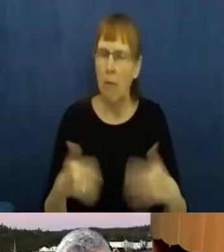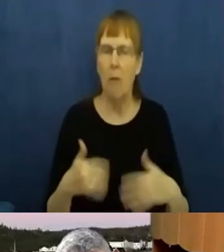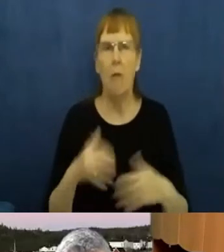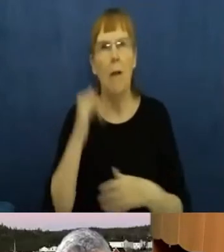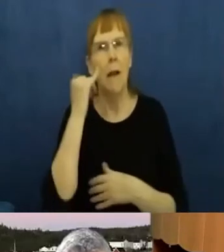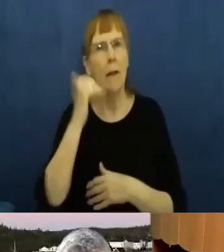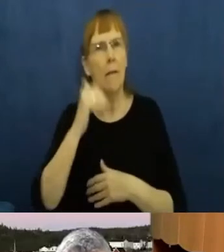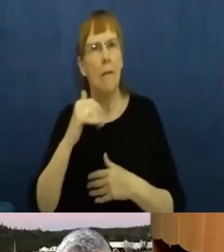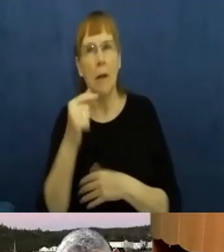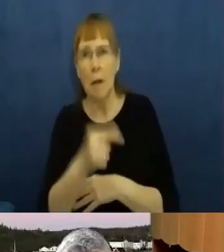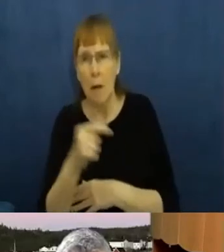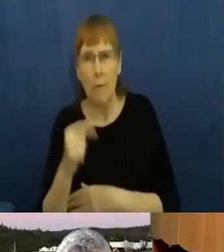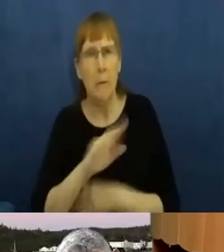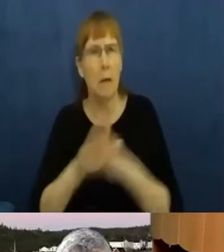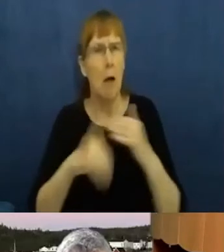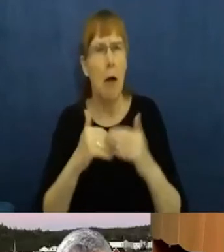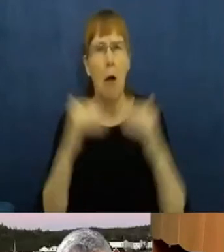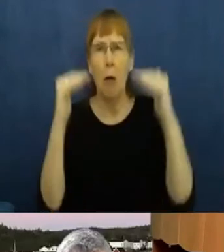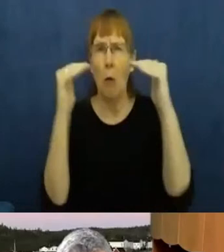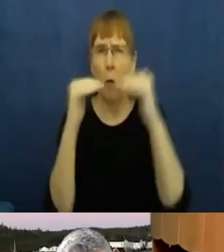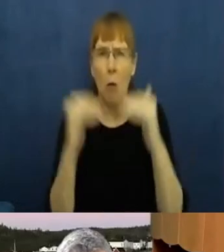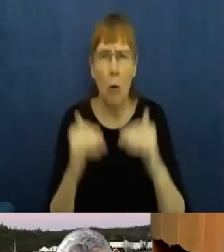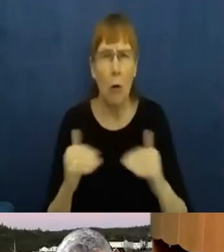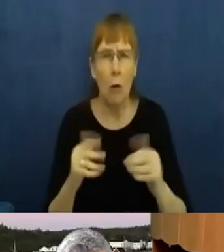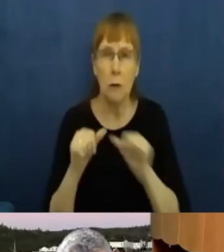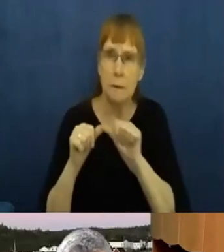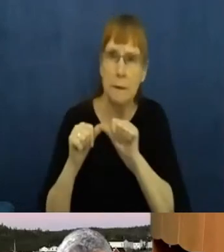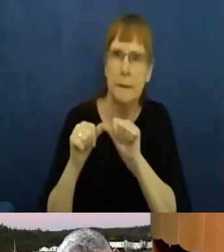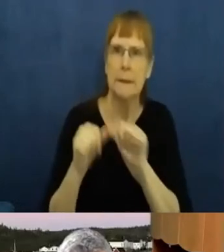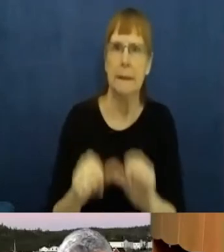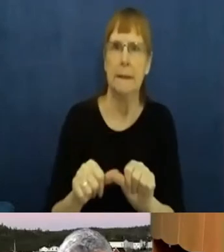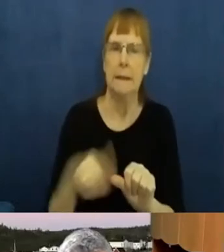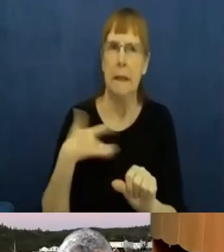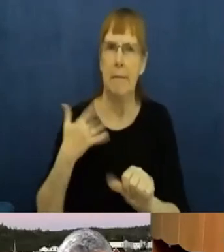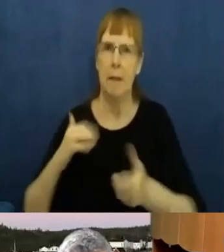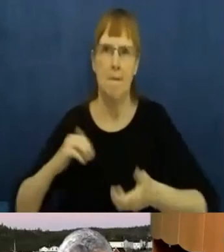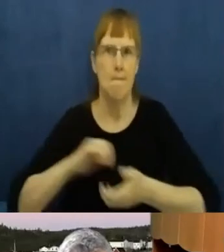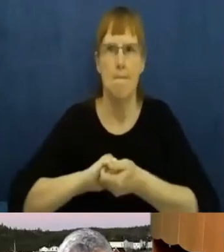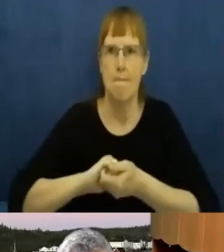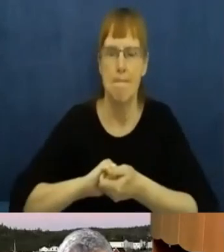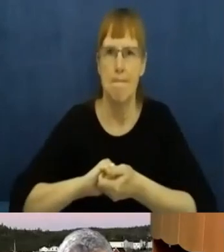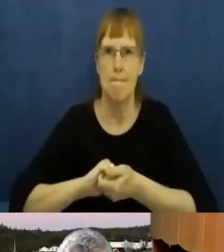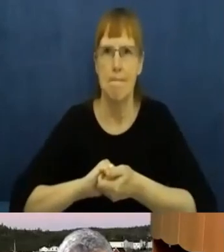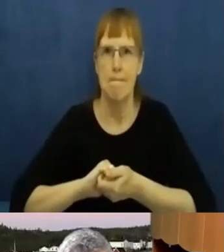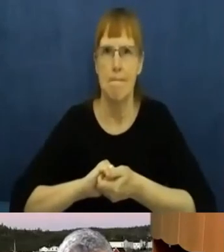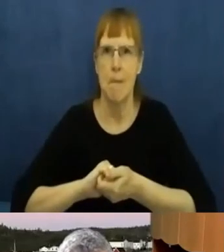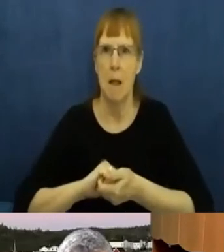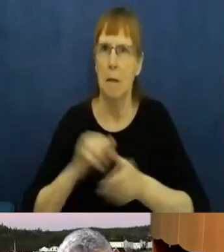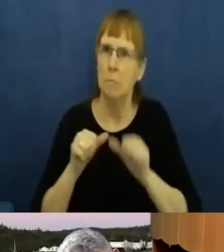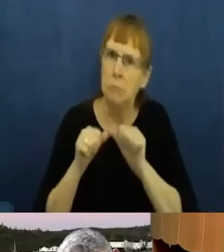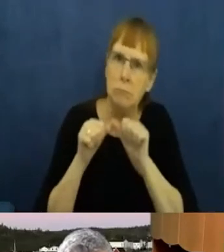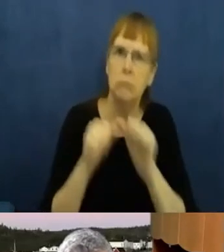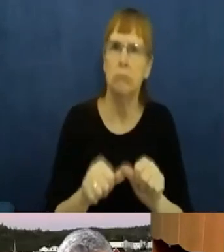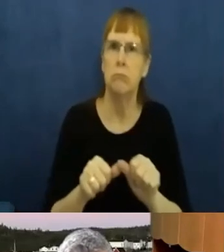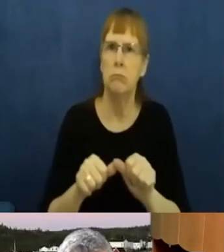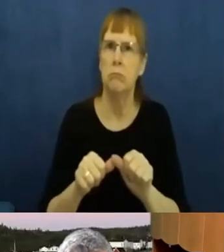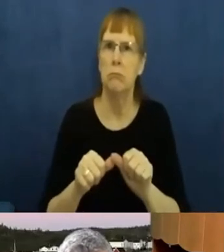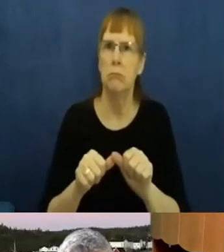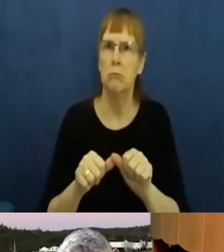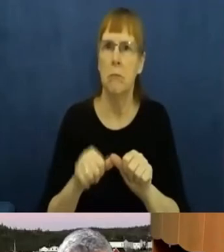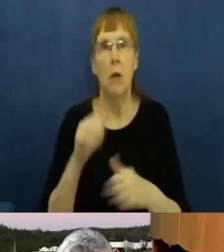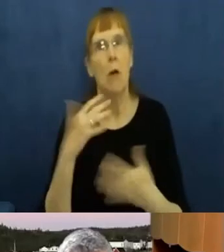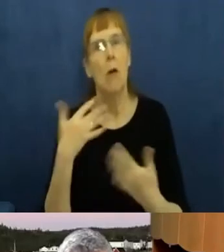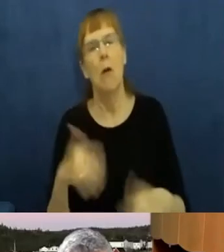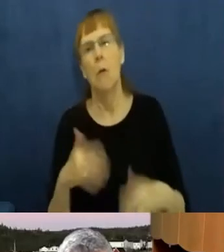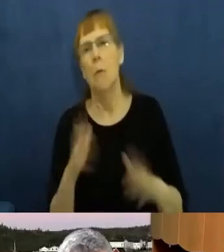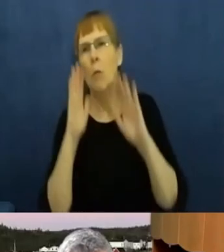actually maintain that same sense of collaboration going forward? And the second very positive